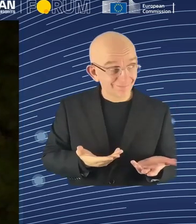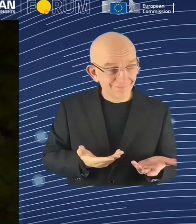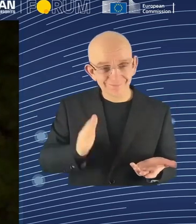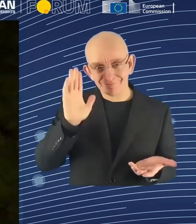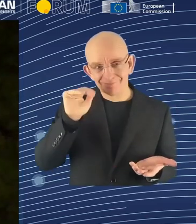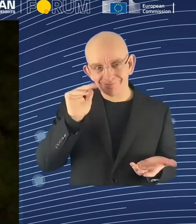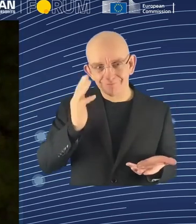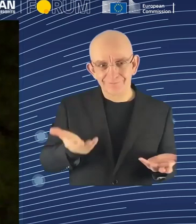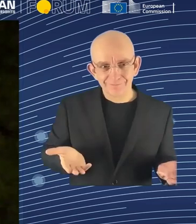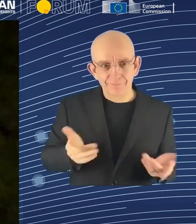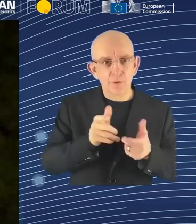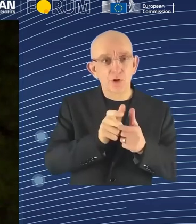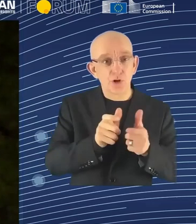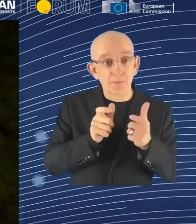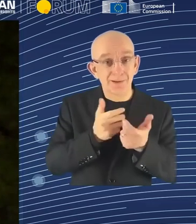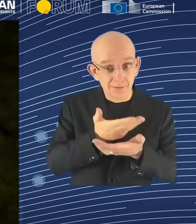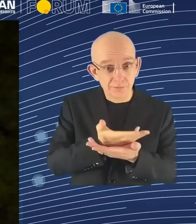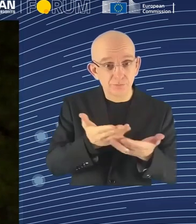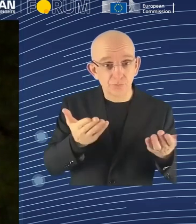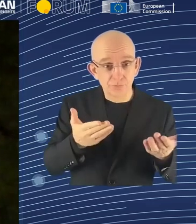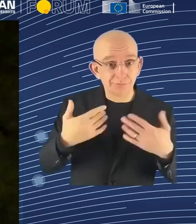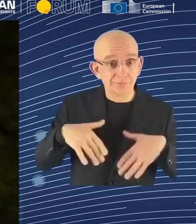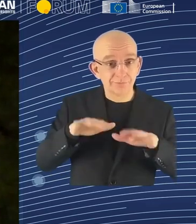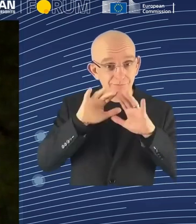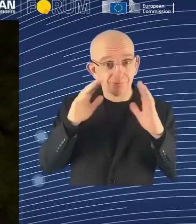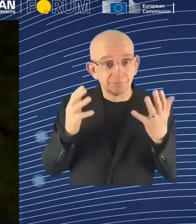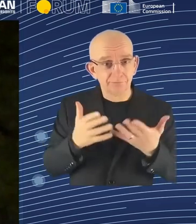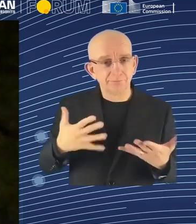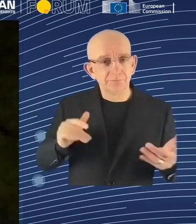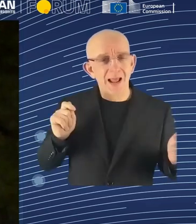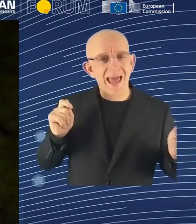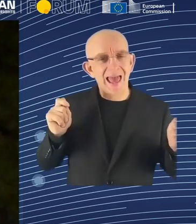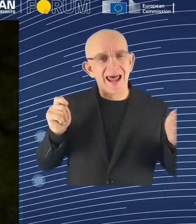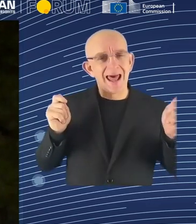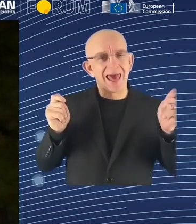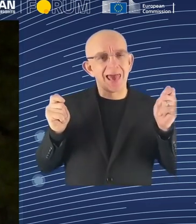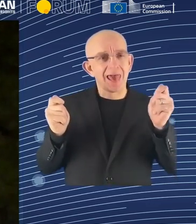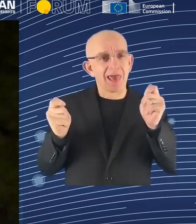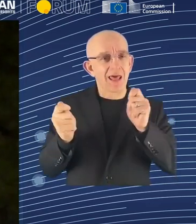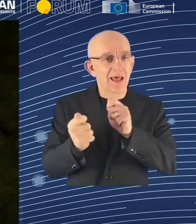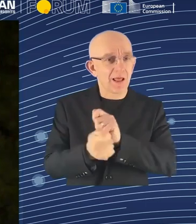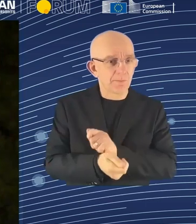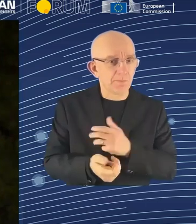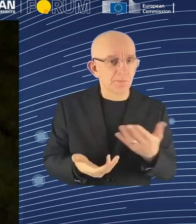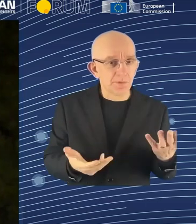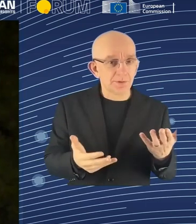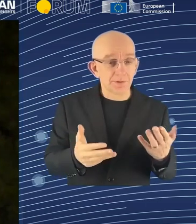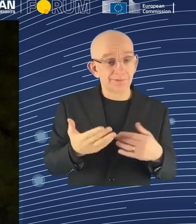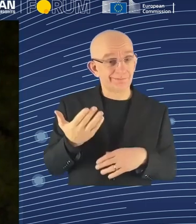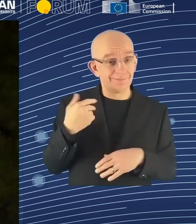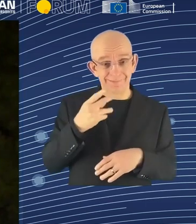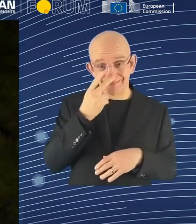surprisingly, or not surprisingly, there was 88% of the EU